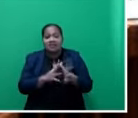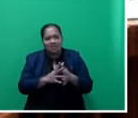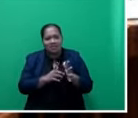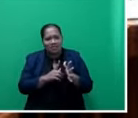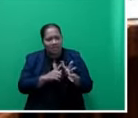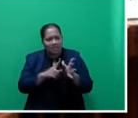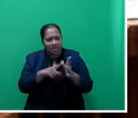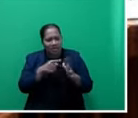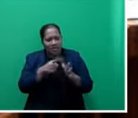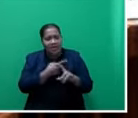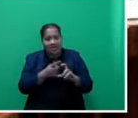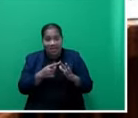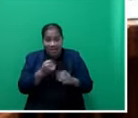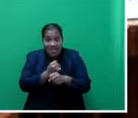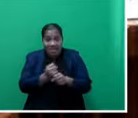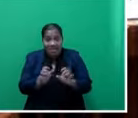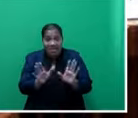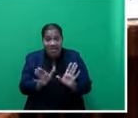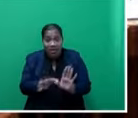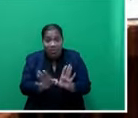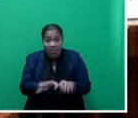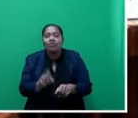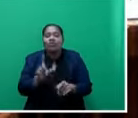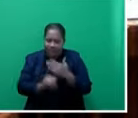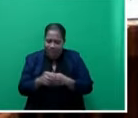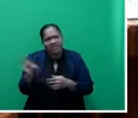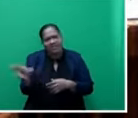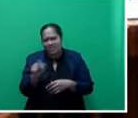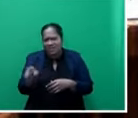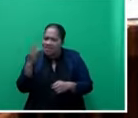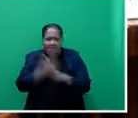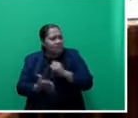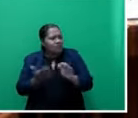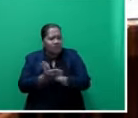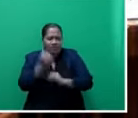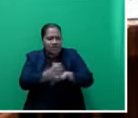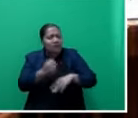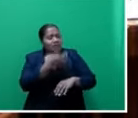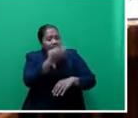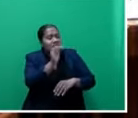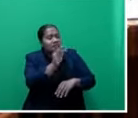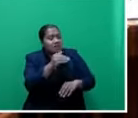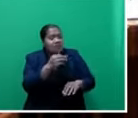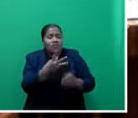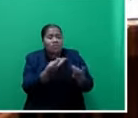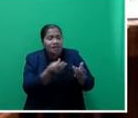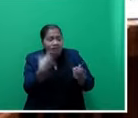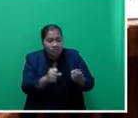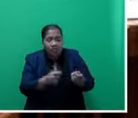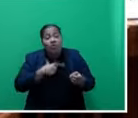done that. They did not have to run back to government and ask for money, because through the Yangon planting programme,